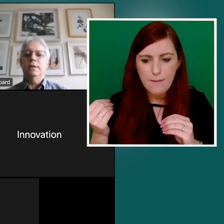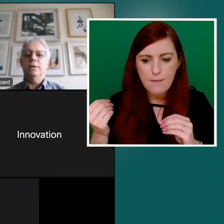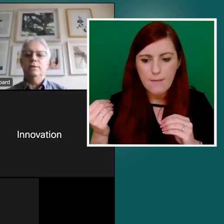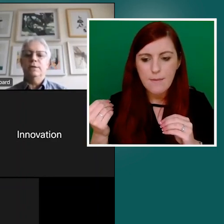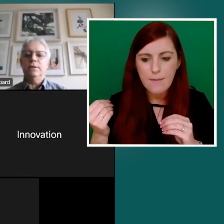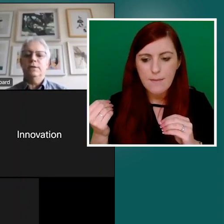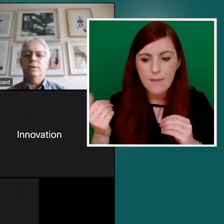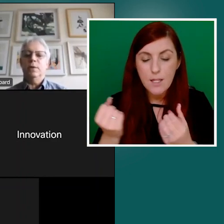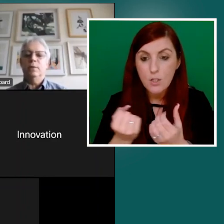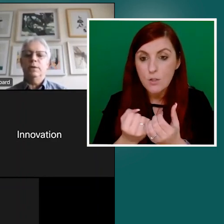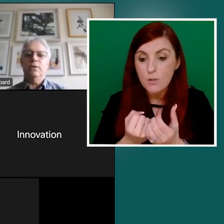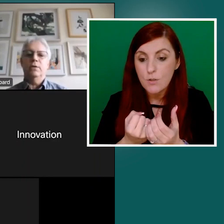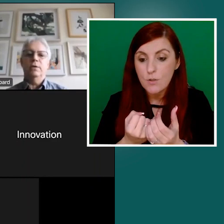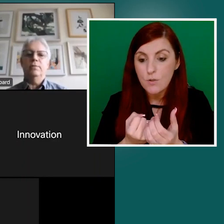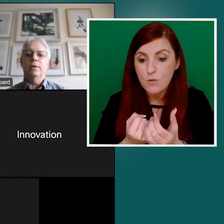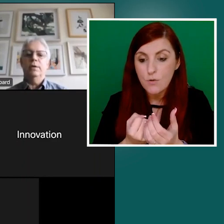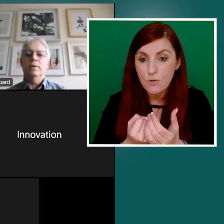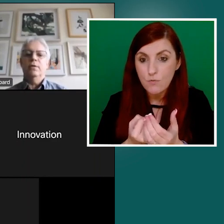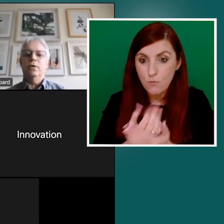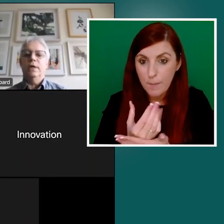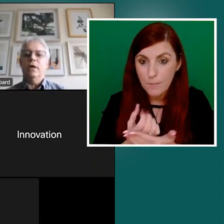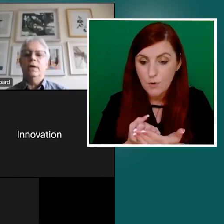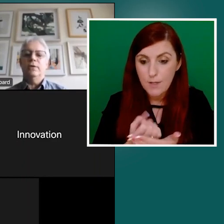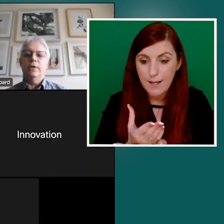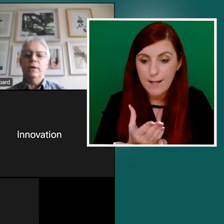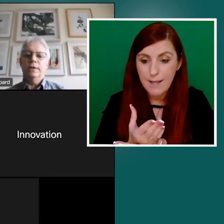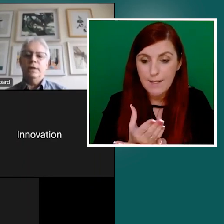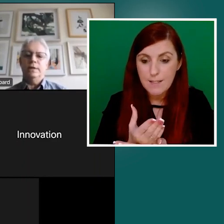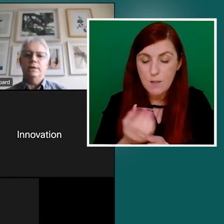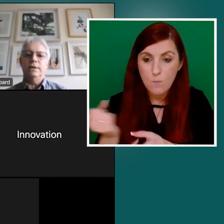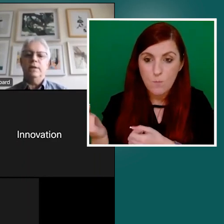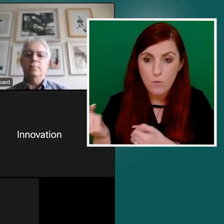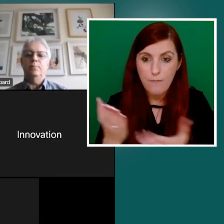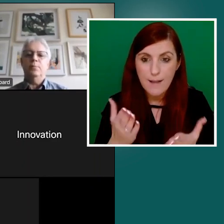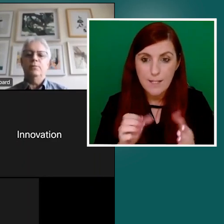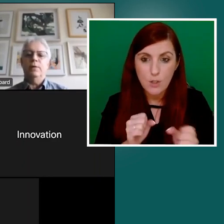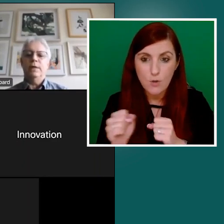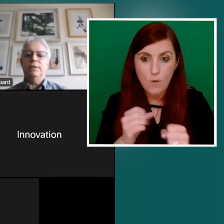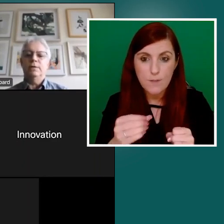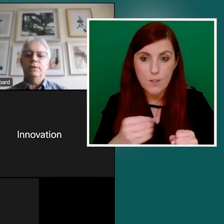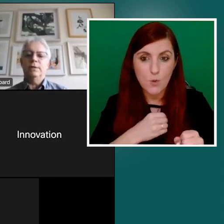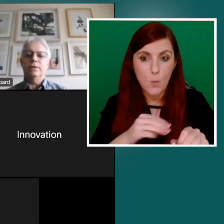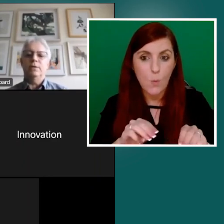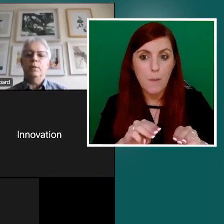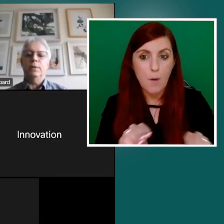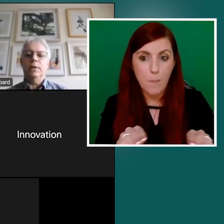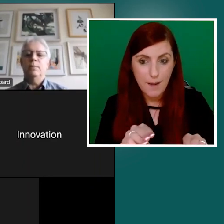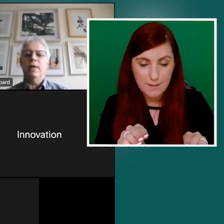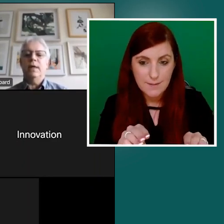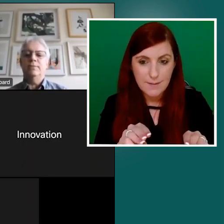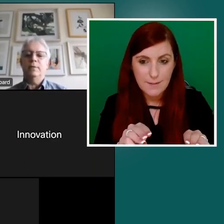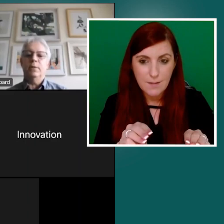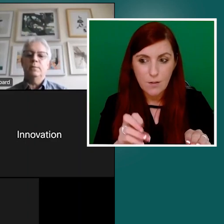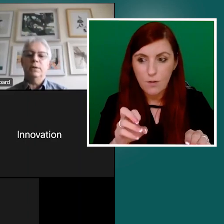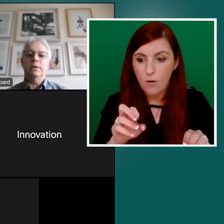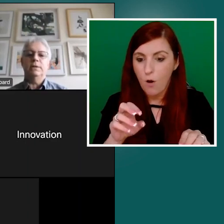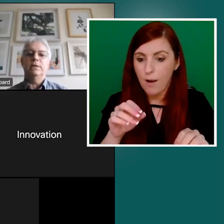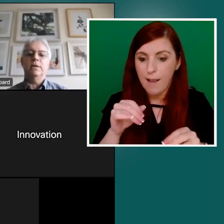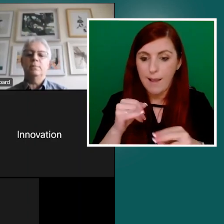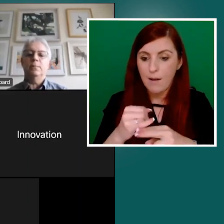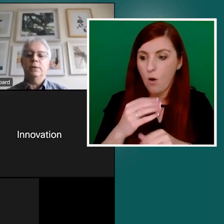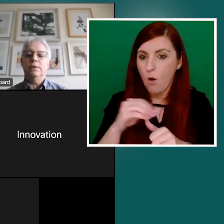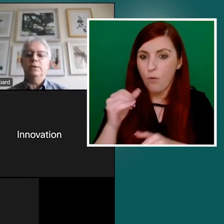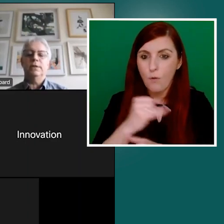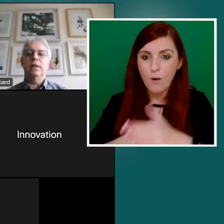services to the public or organ, other organizations that are providing services to the public on behalf of the public,